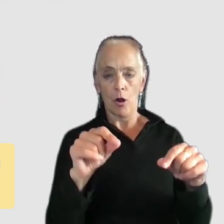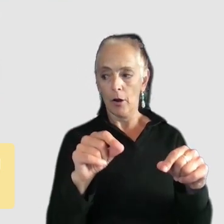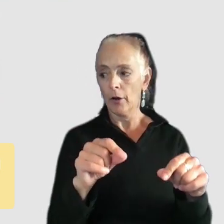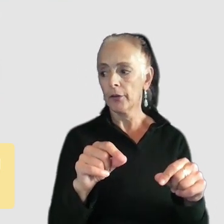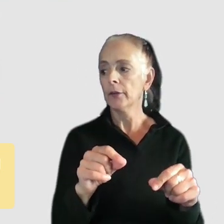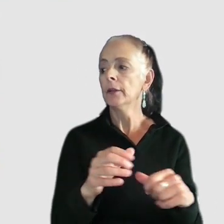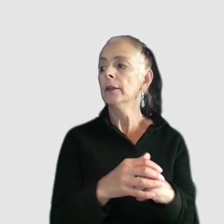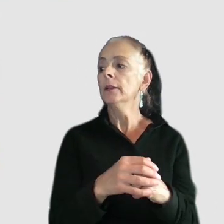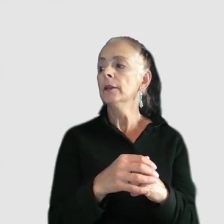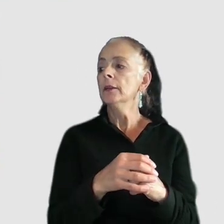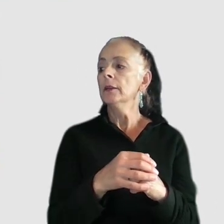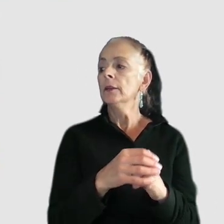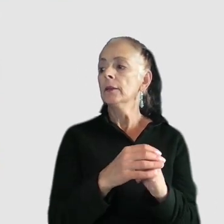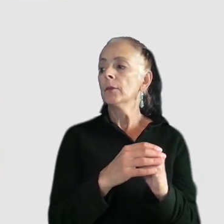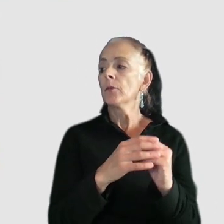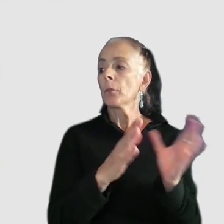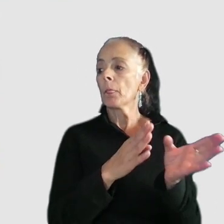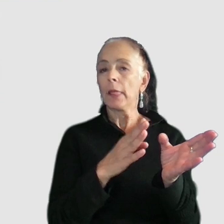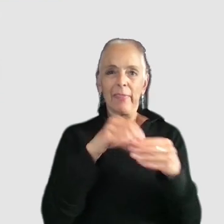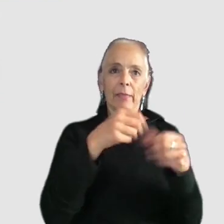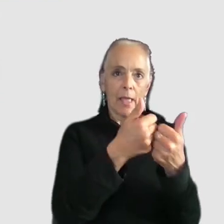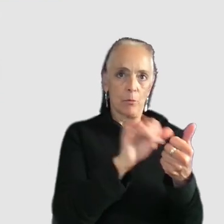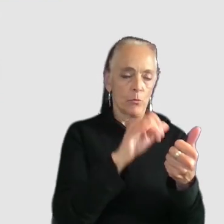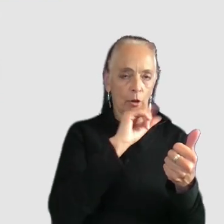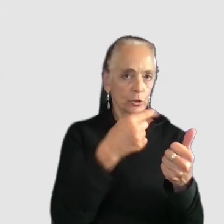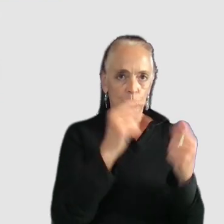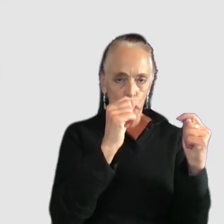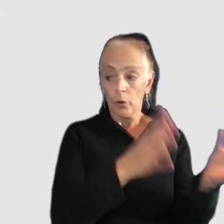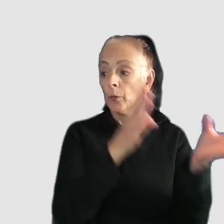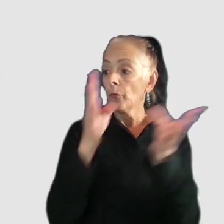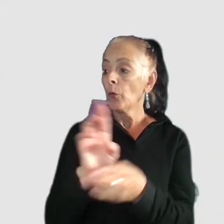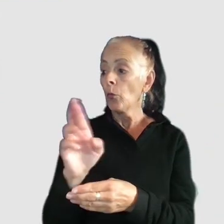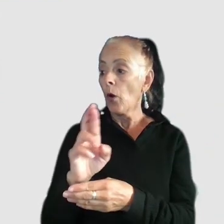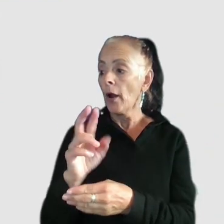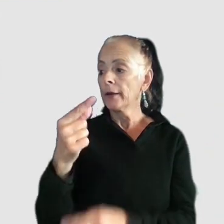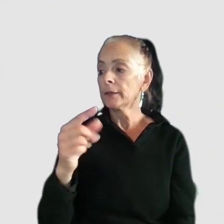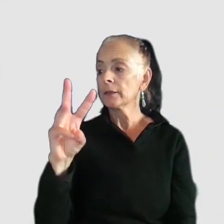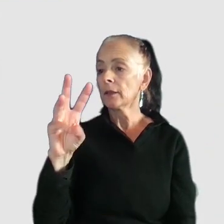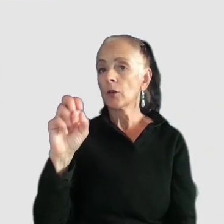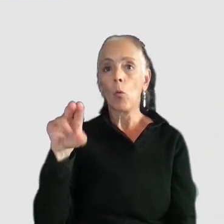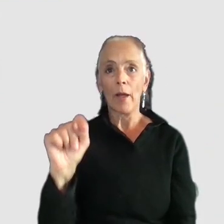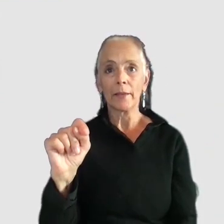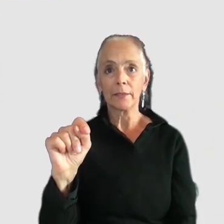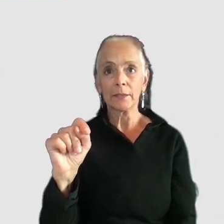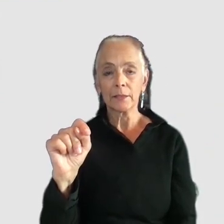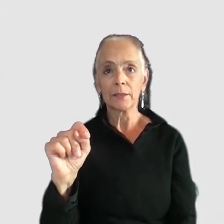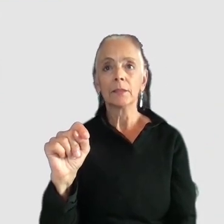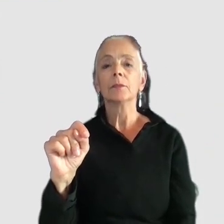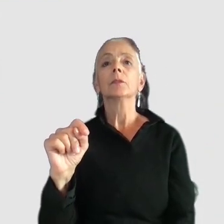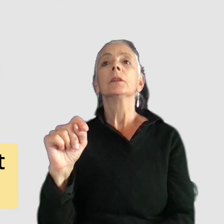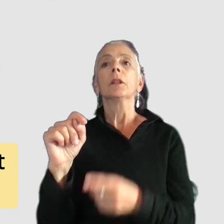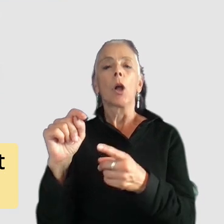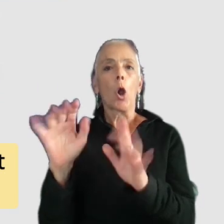not just the tutorial um on the right is a snapshot from gwent the witcher card game uh which has a